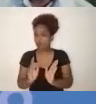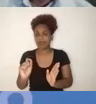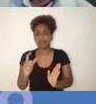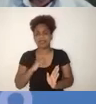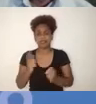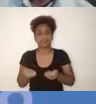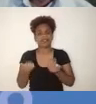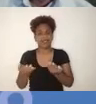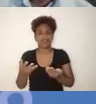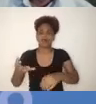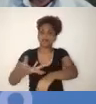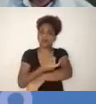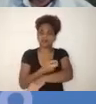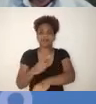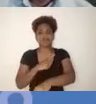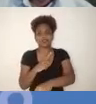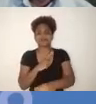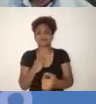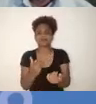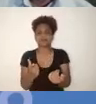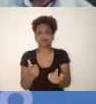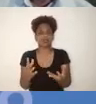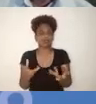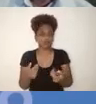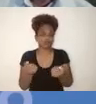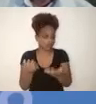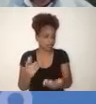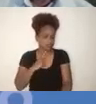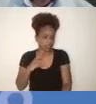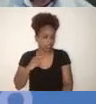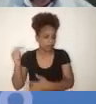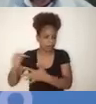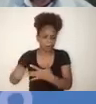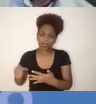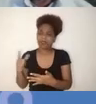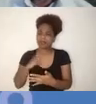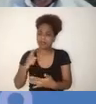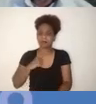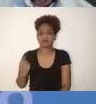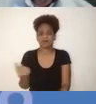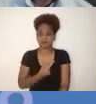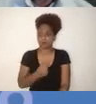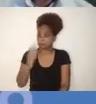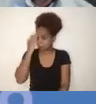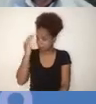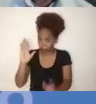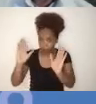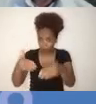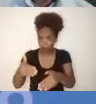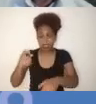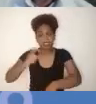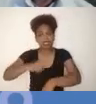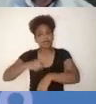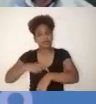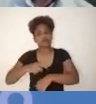at the center of every societal project. We have a momentum and we have to keep it. In the words of